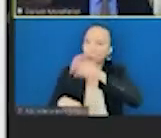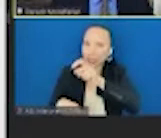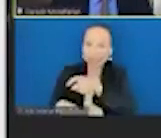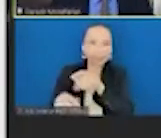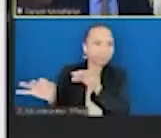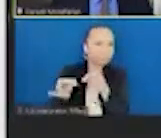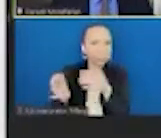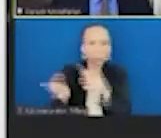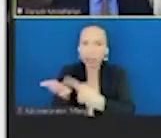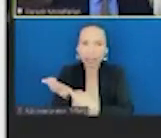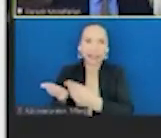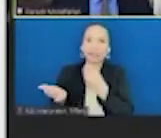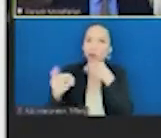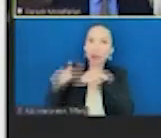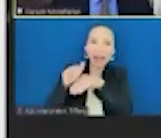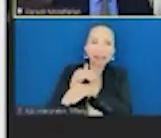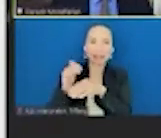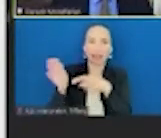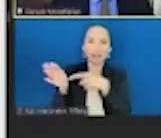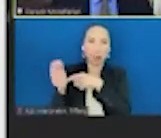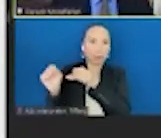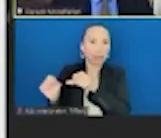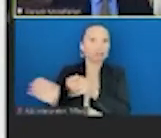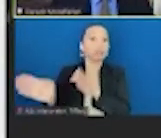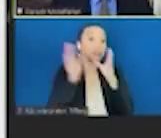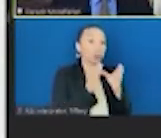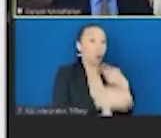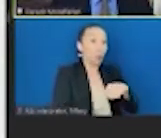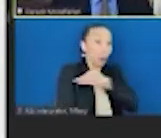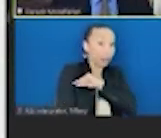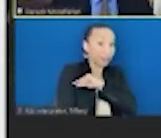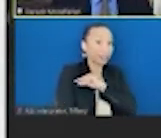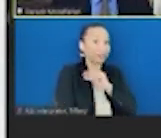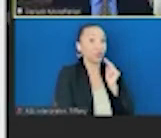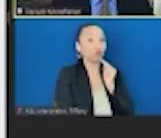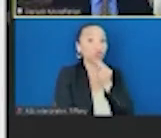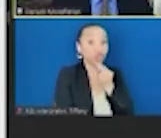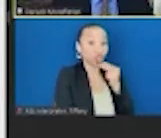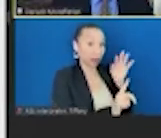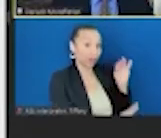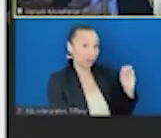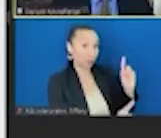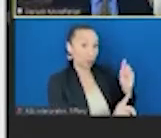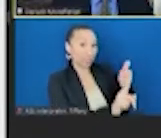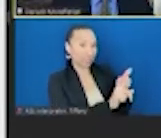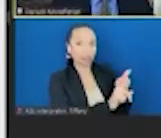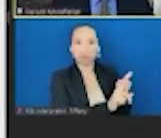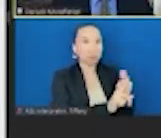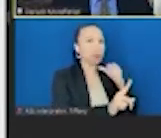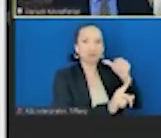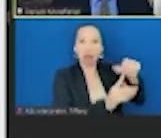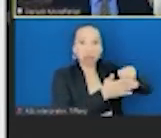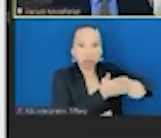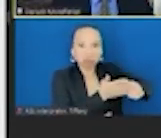affordability. But food quality nutrition has been under-emphasized. Food security technically includes nutrition,